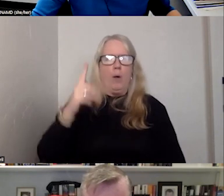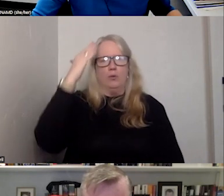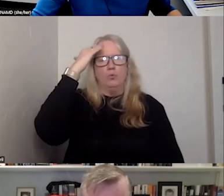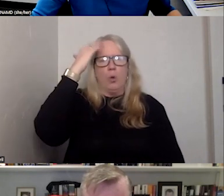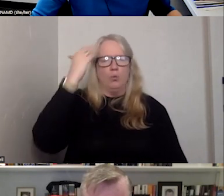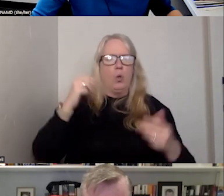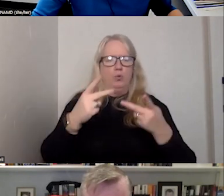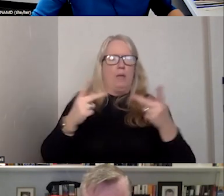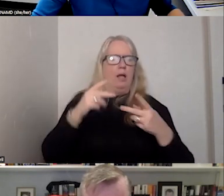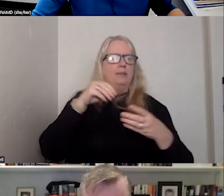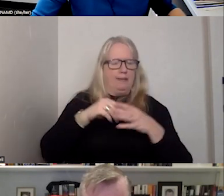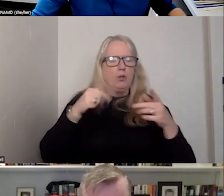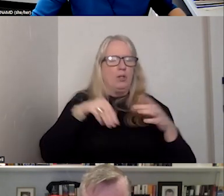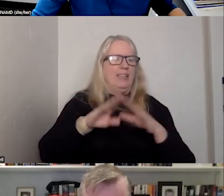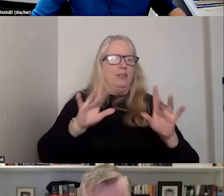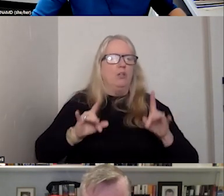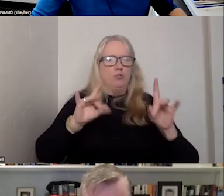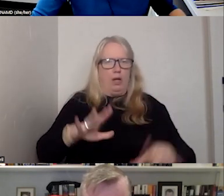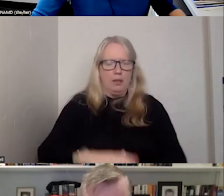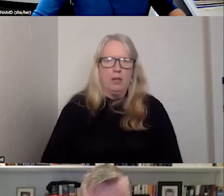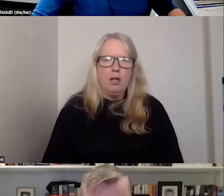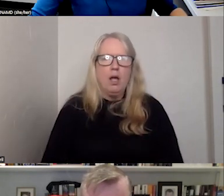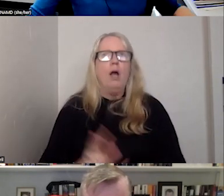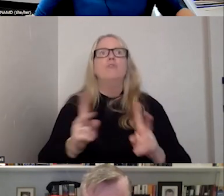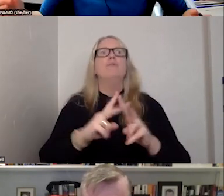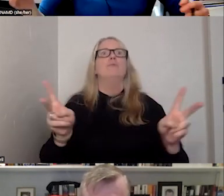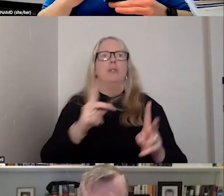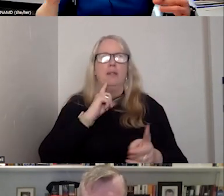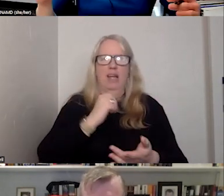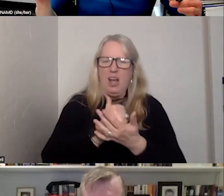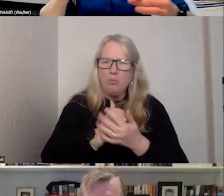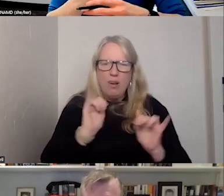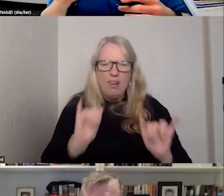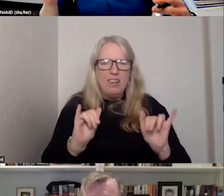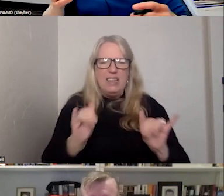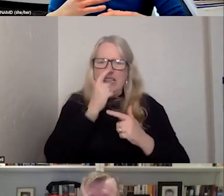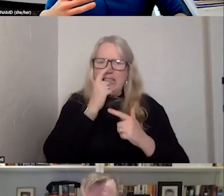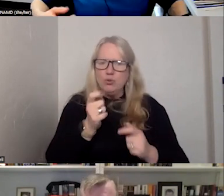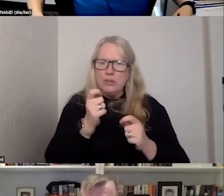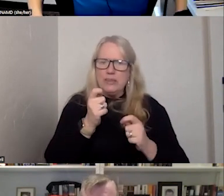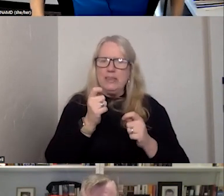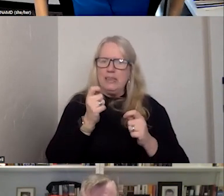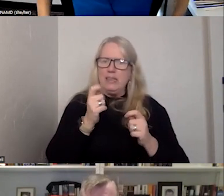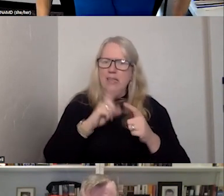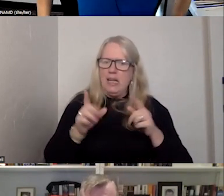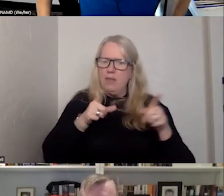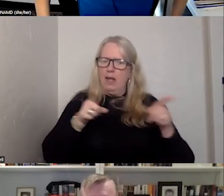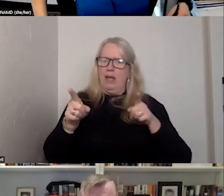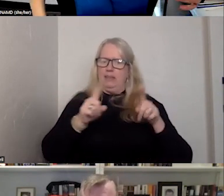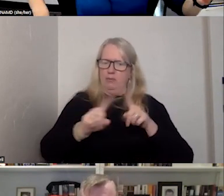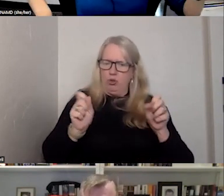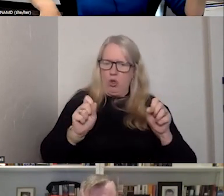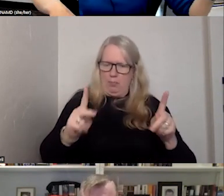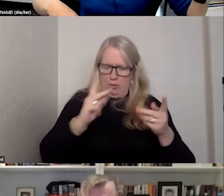spots in Australia. That's really helpful and I think interesting to hear about the kind of bi-directional opportunities for